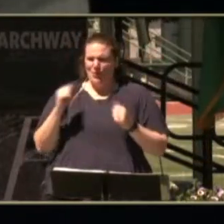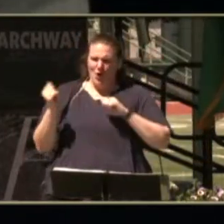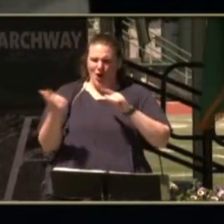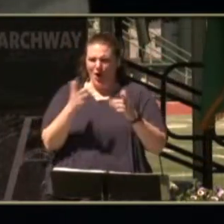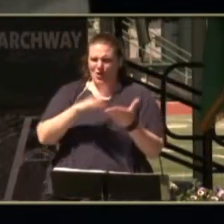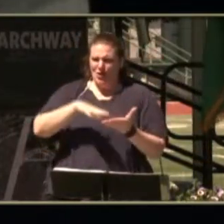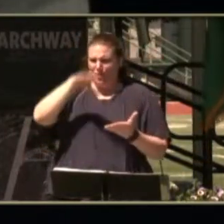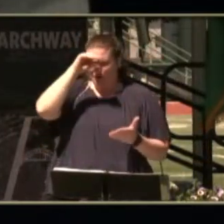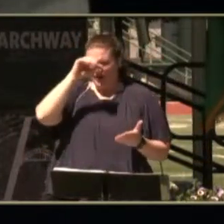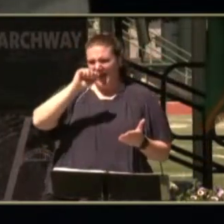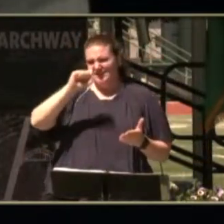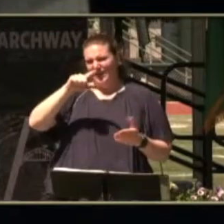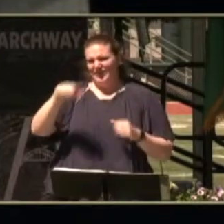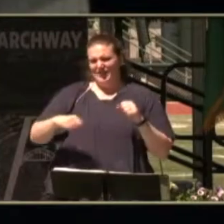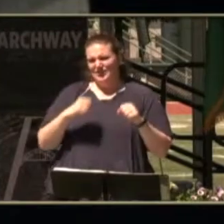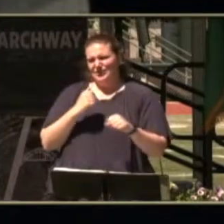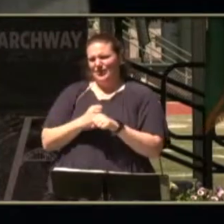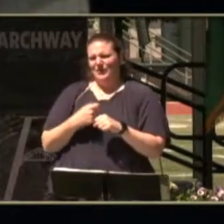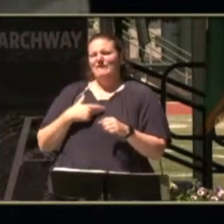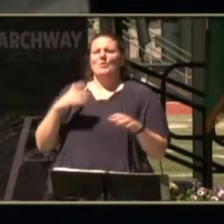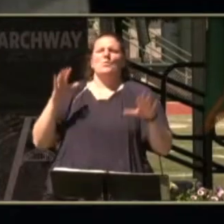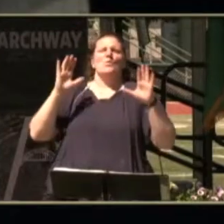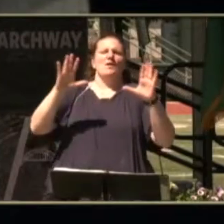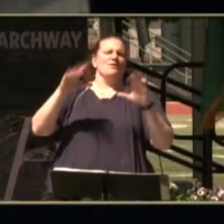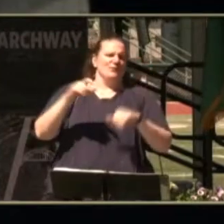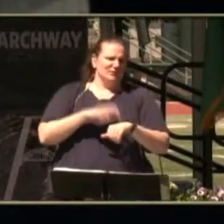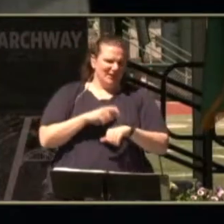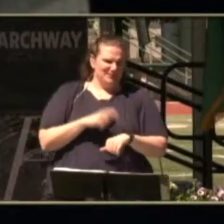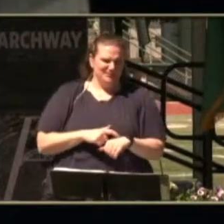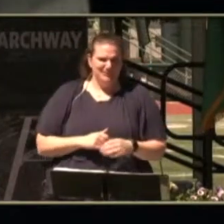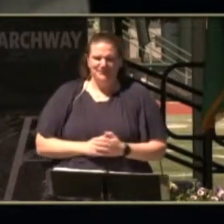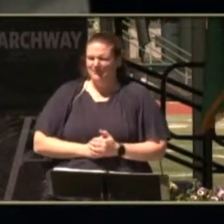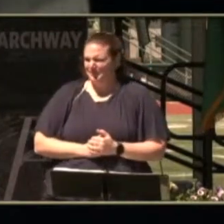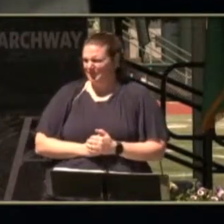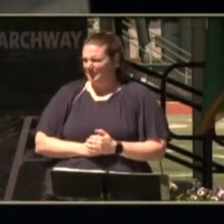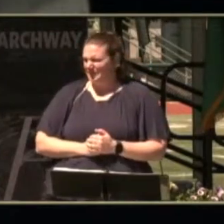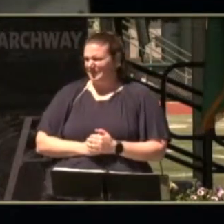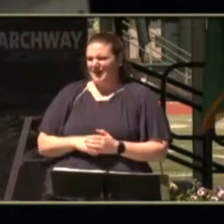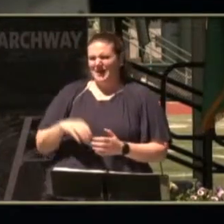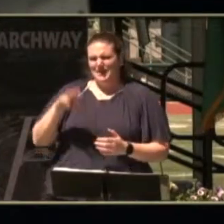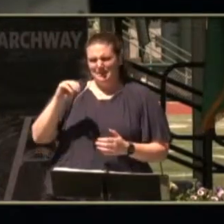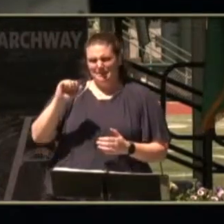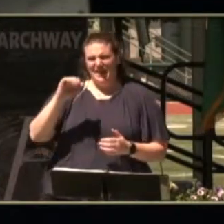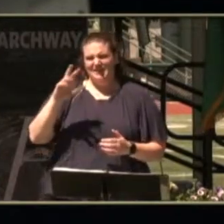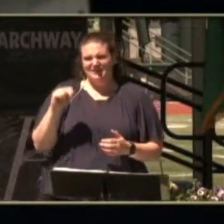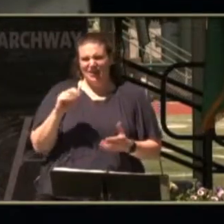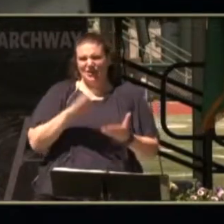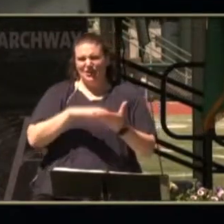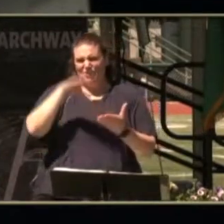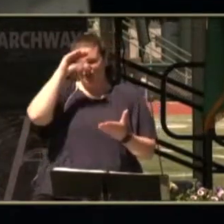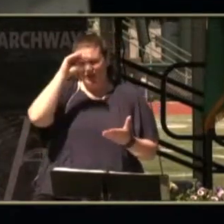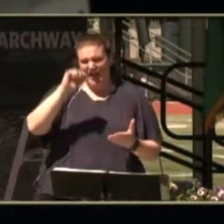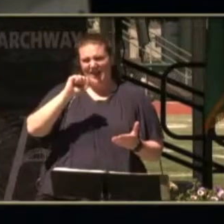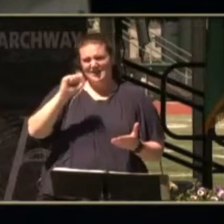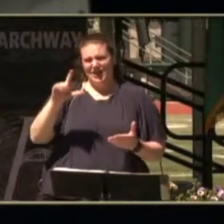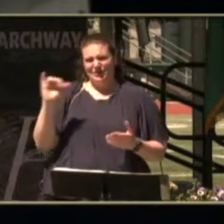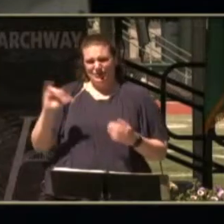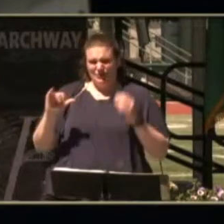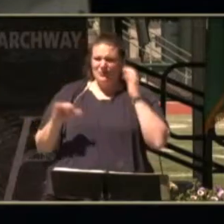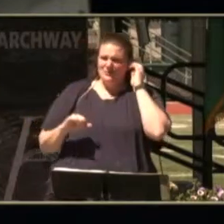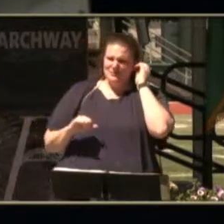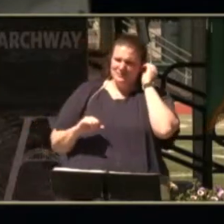learned asl this year and we had a wonderful time mason learned asl too